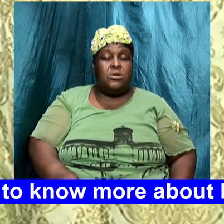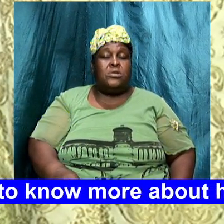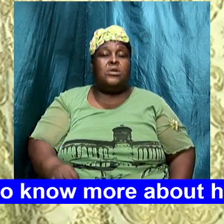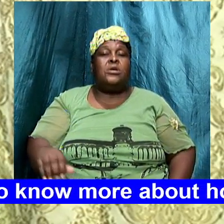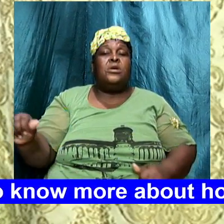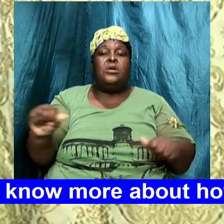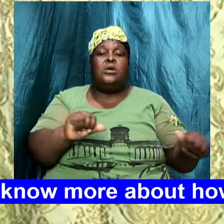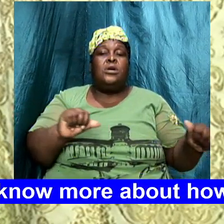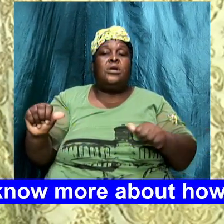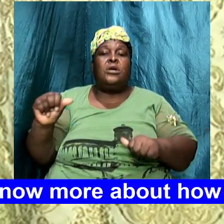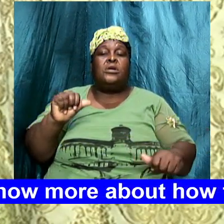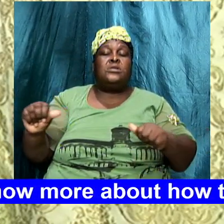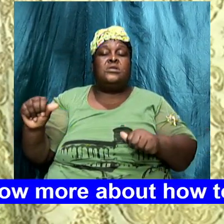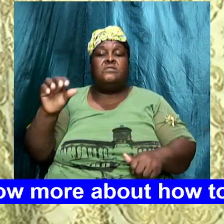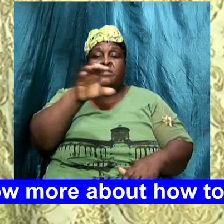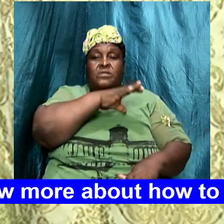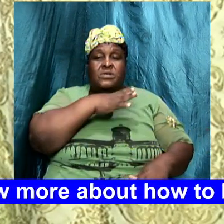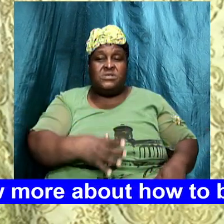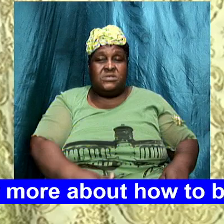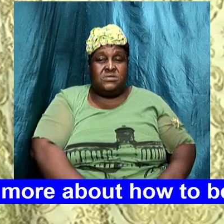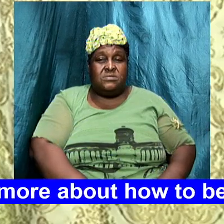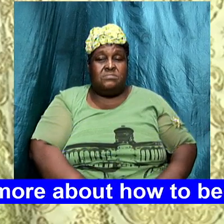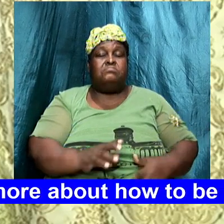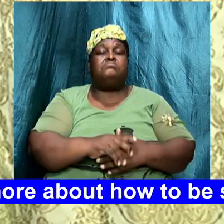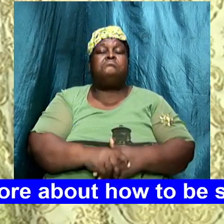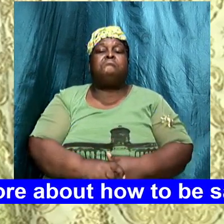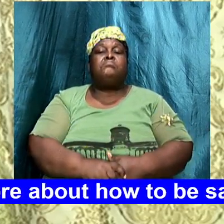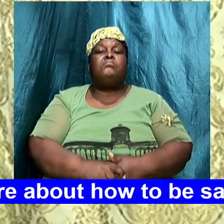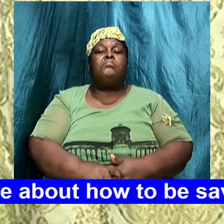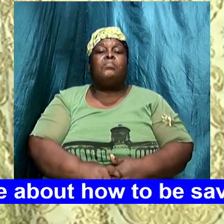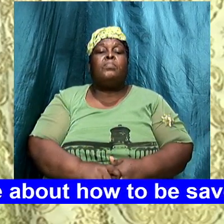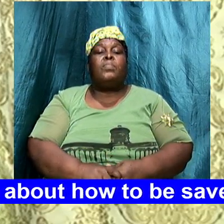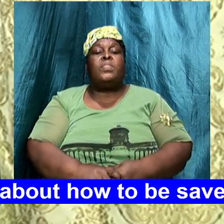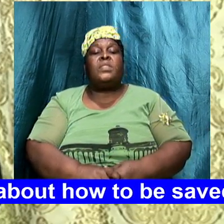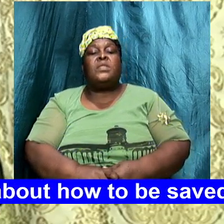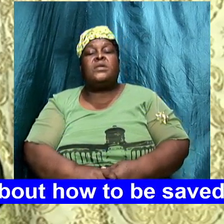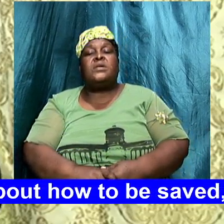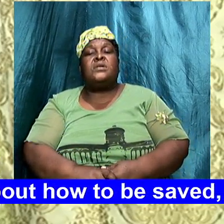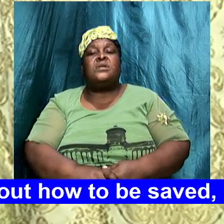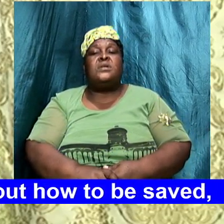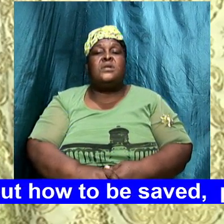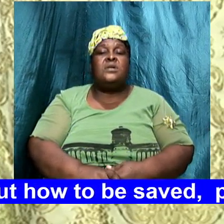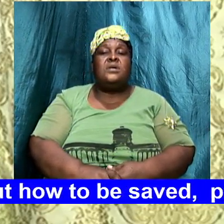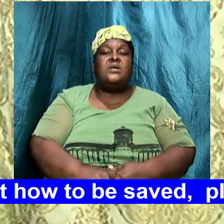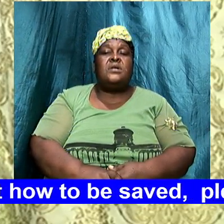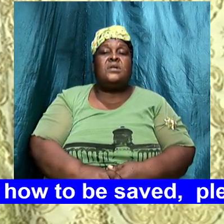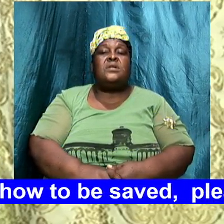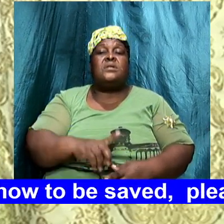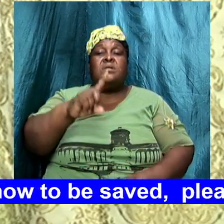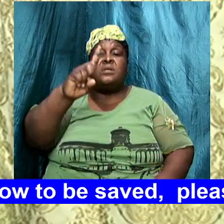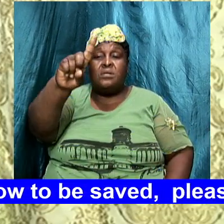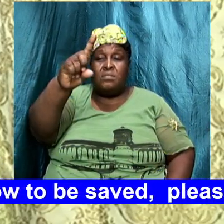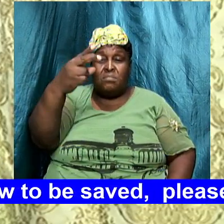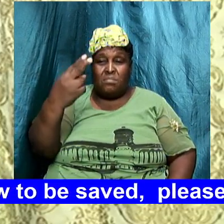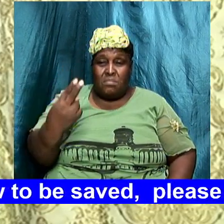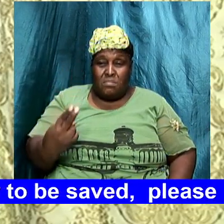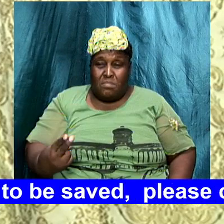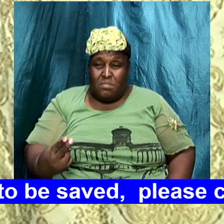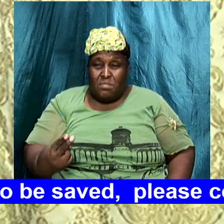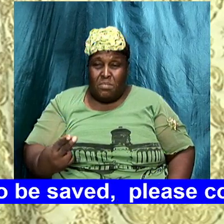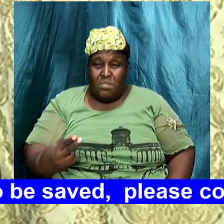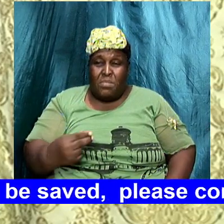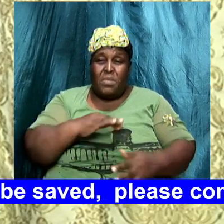one time per month two times per month exactly half of all the people